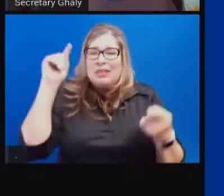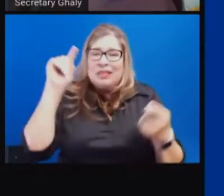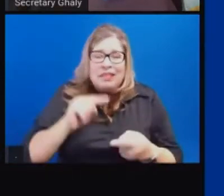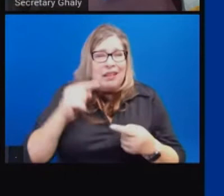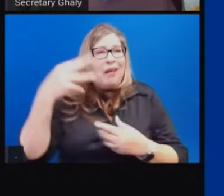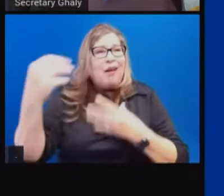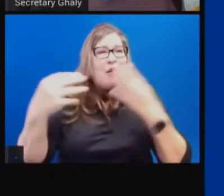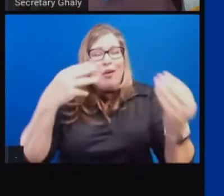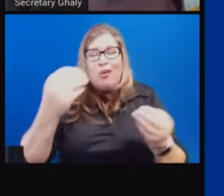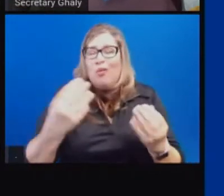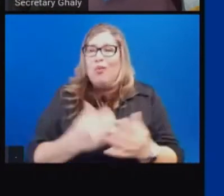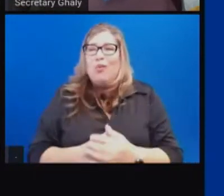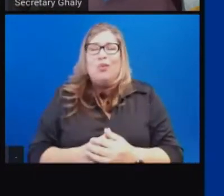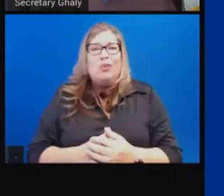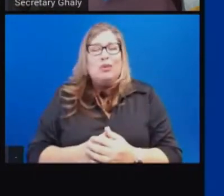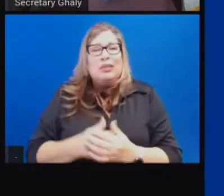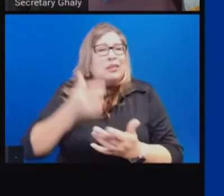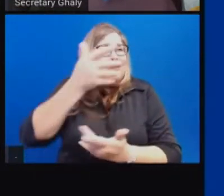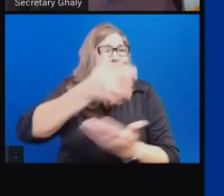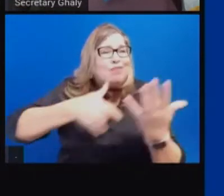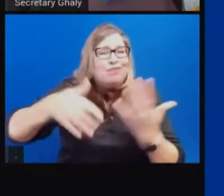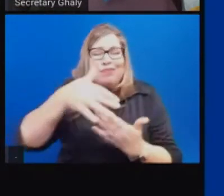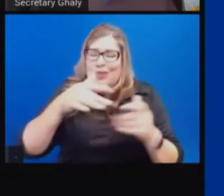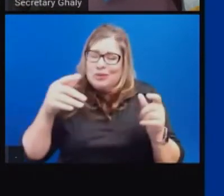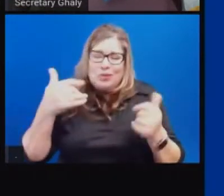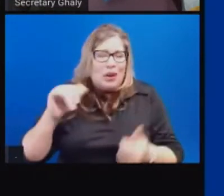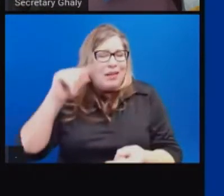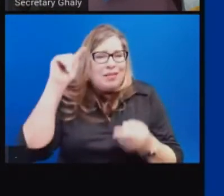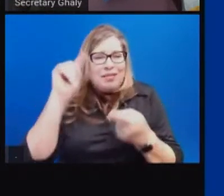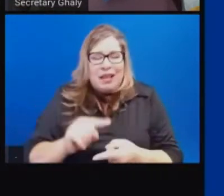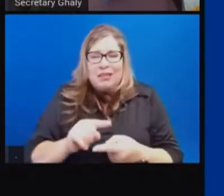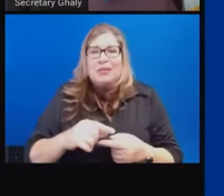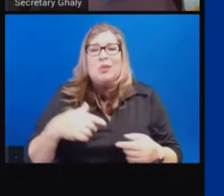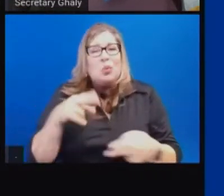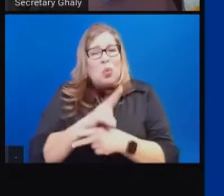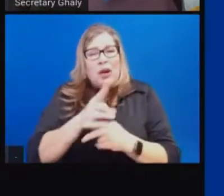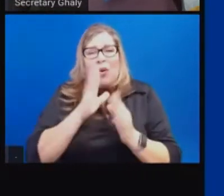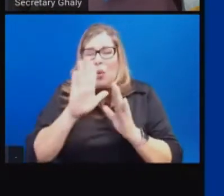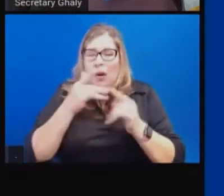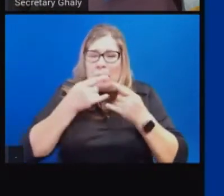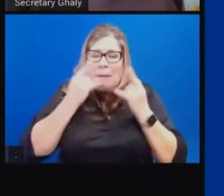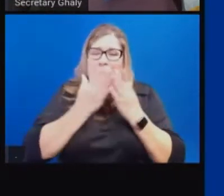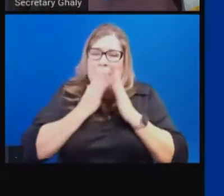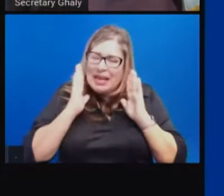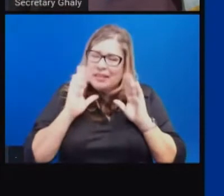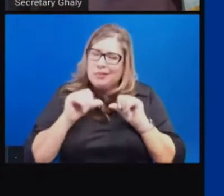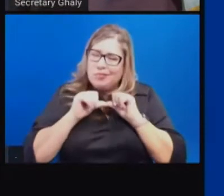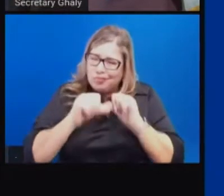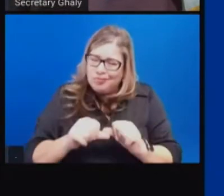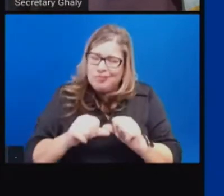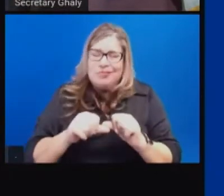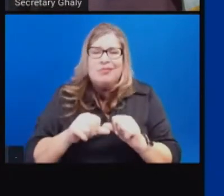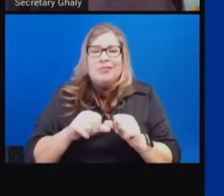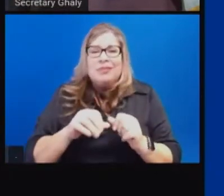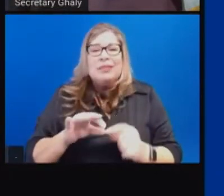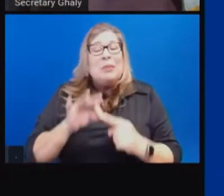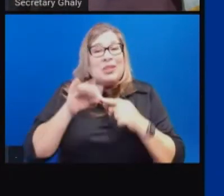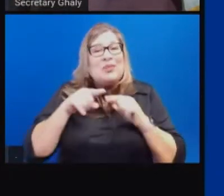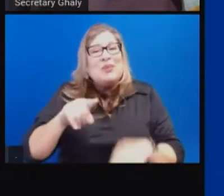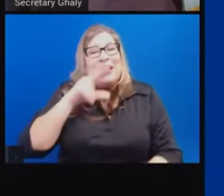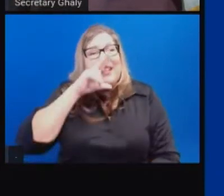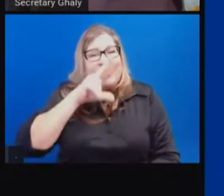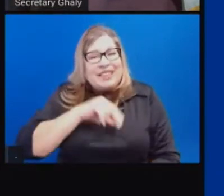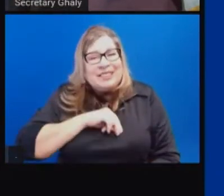can, reducing their mixing, wearing their mask a little bit more than maybe they were before, especially around that Thanksgiving